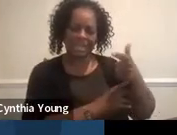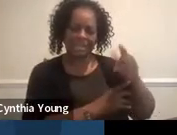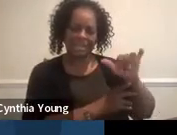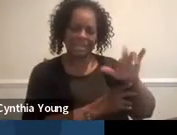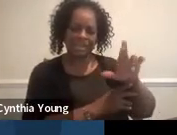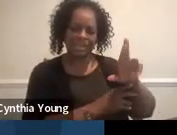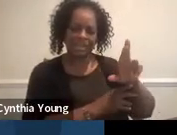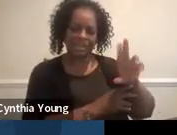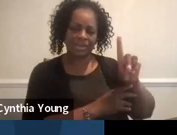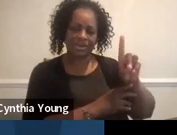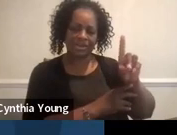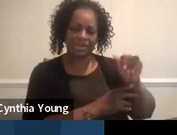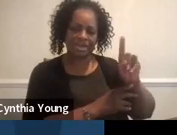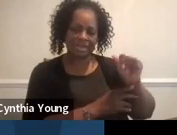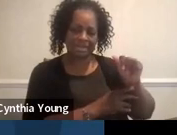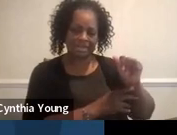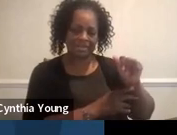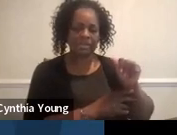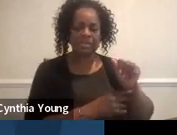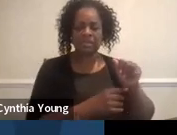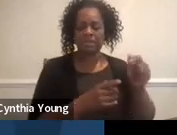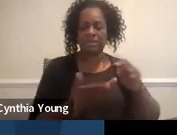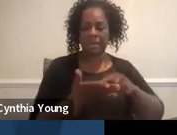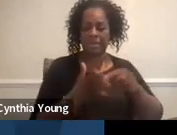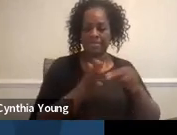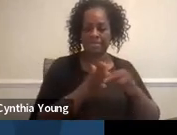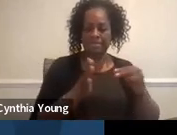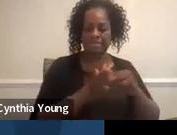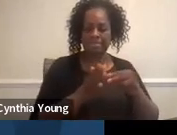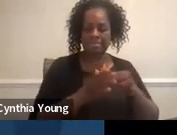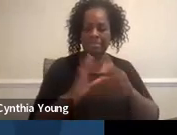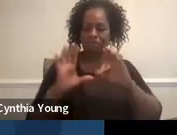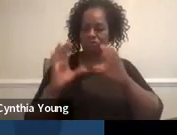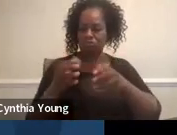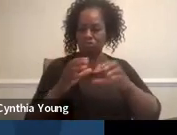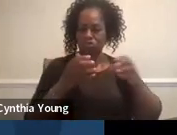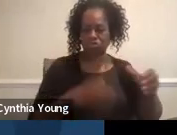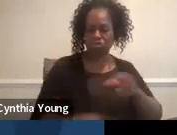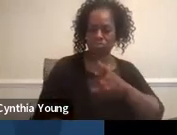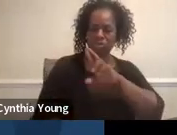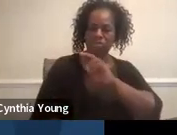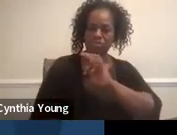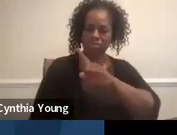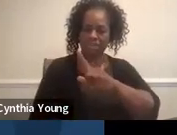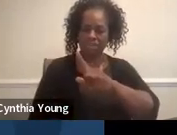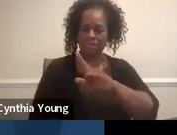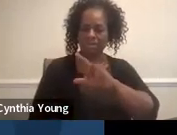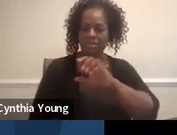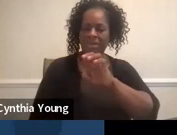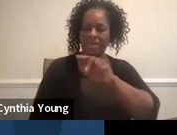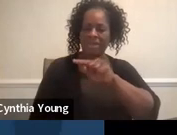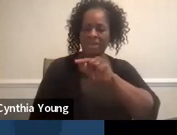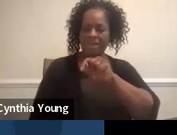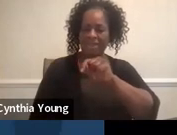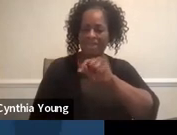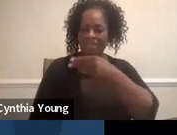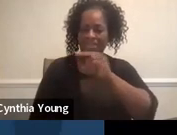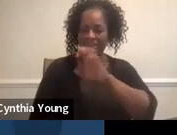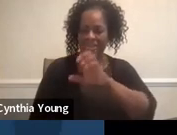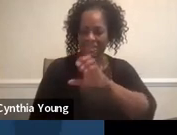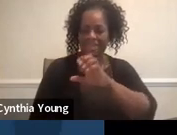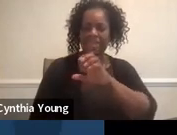this is disproportionate representation of racial or ethnic groups in specific